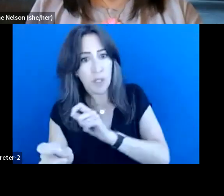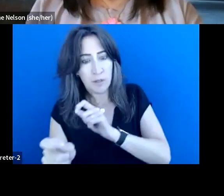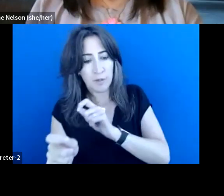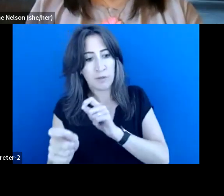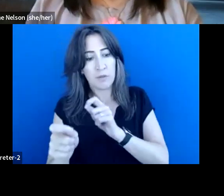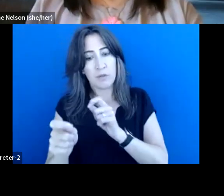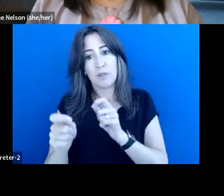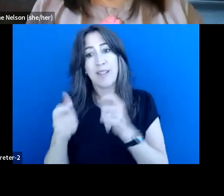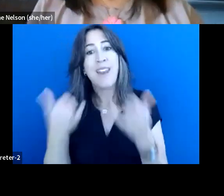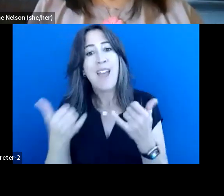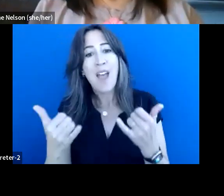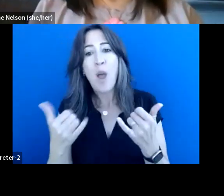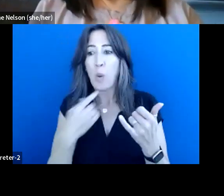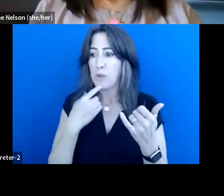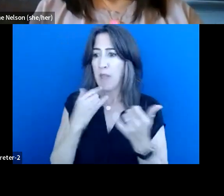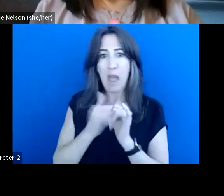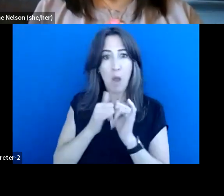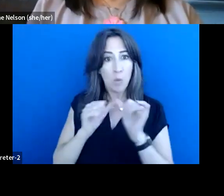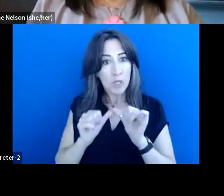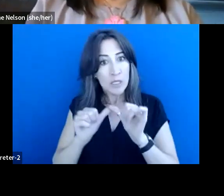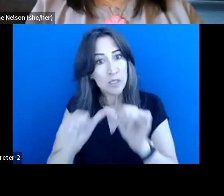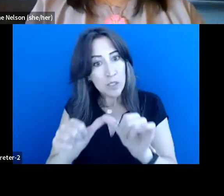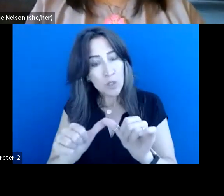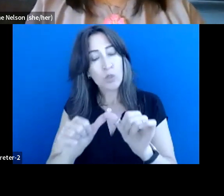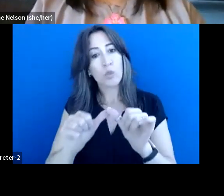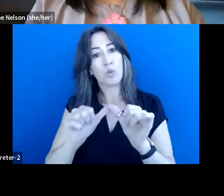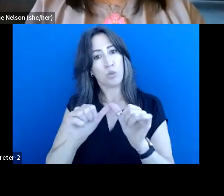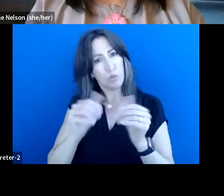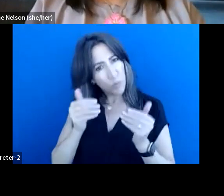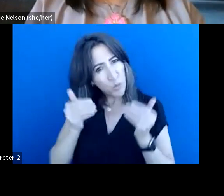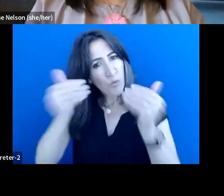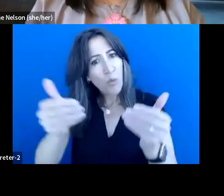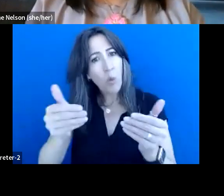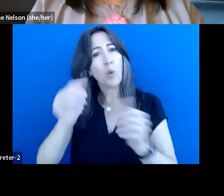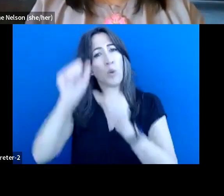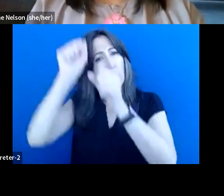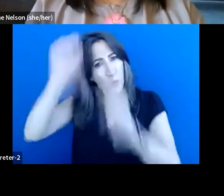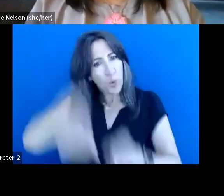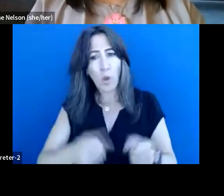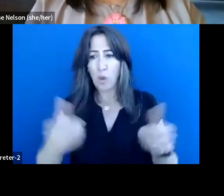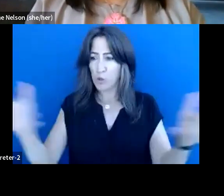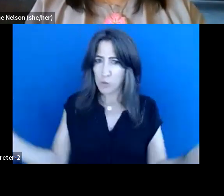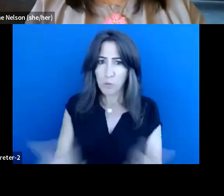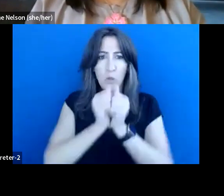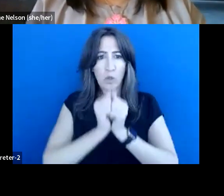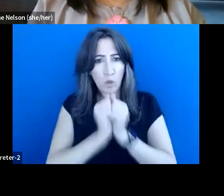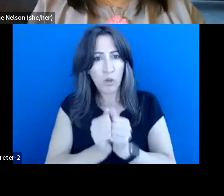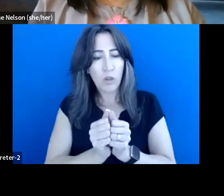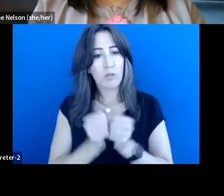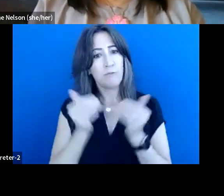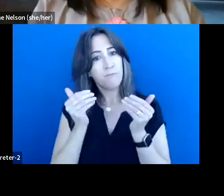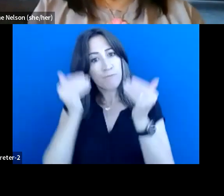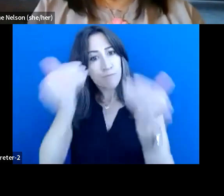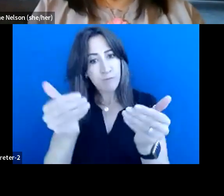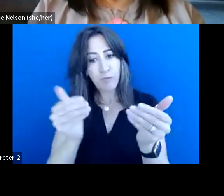how do we continue to create space to move forward, to pull forward in a good way for our